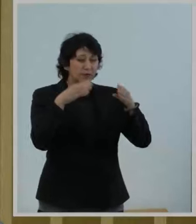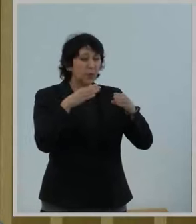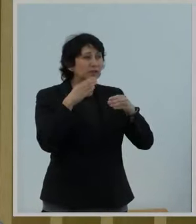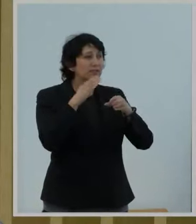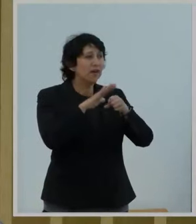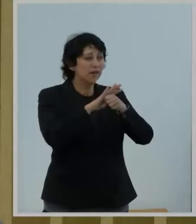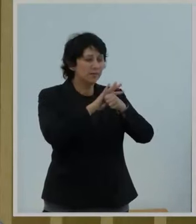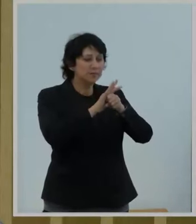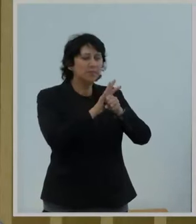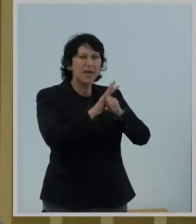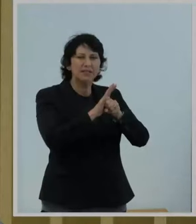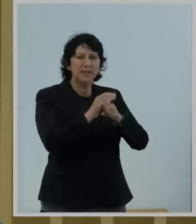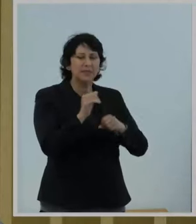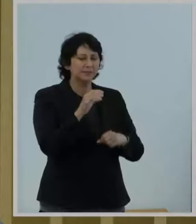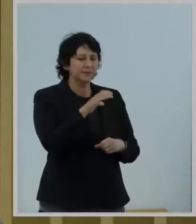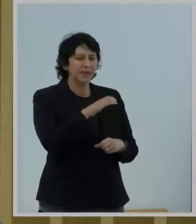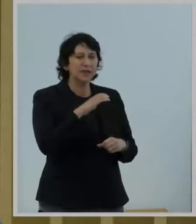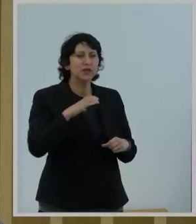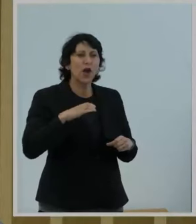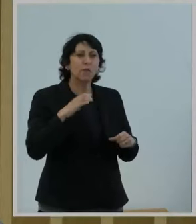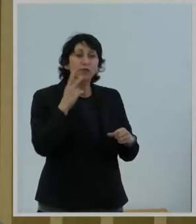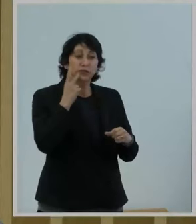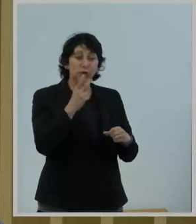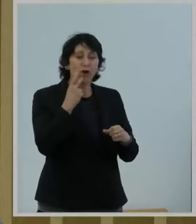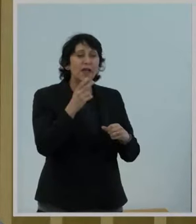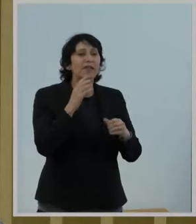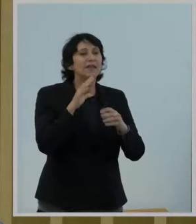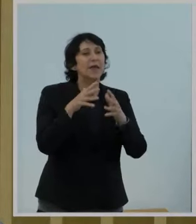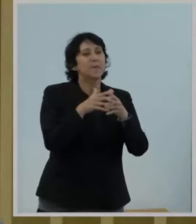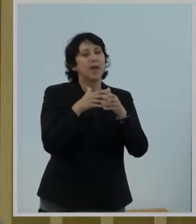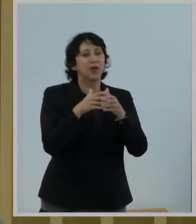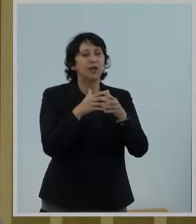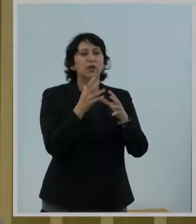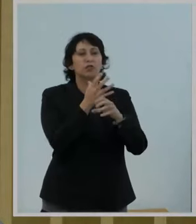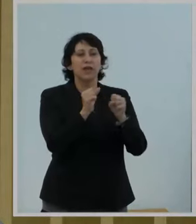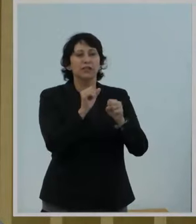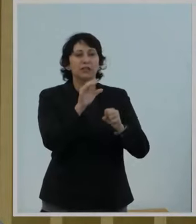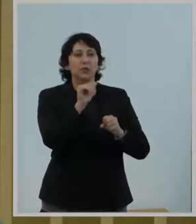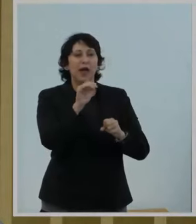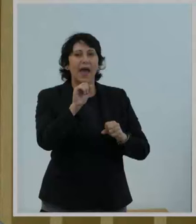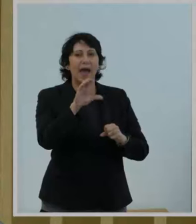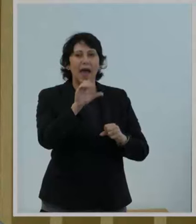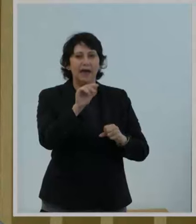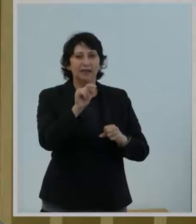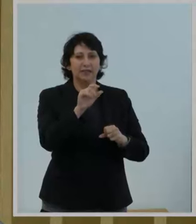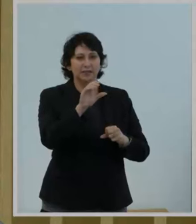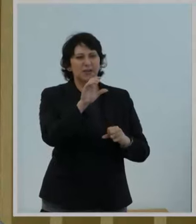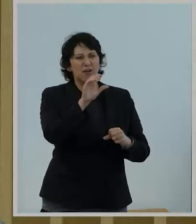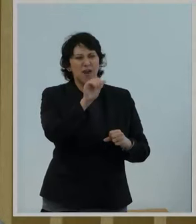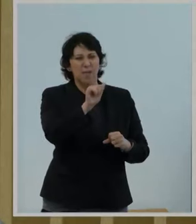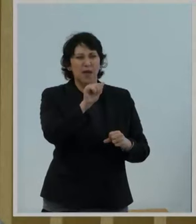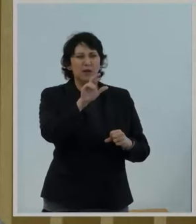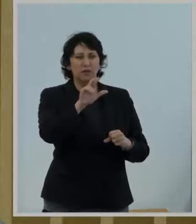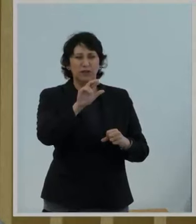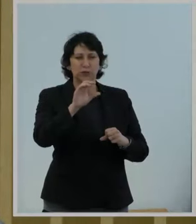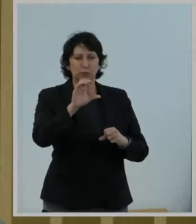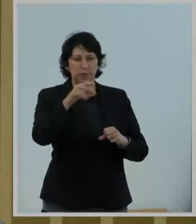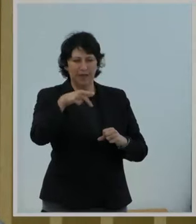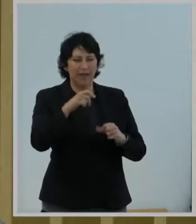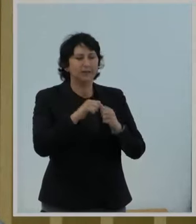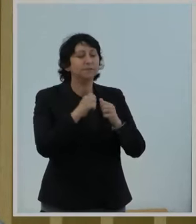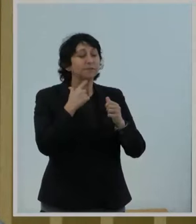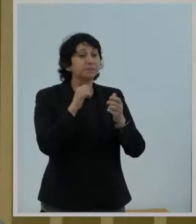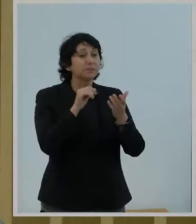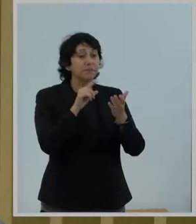Congress passed the American Rescue Plan Act of 2021, ARPA. That law included nearly $7